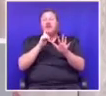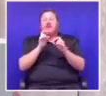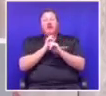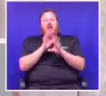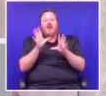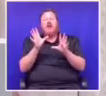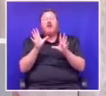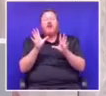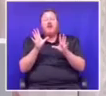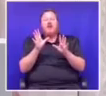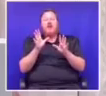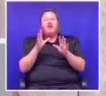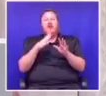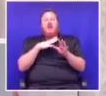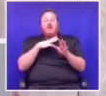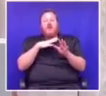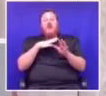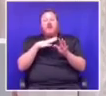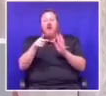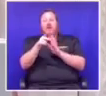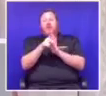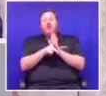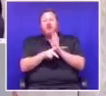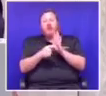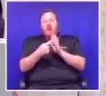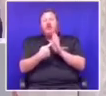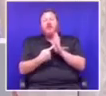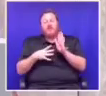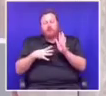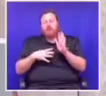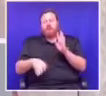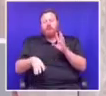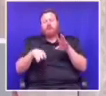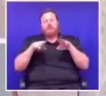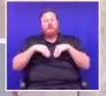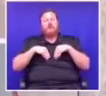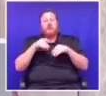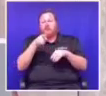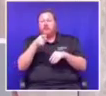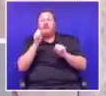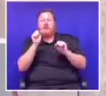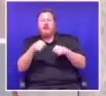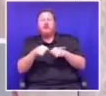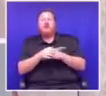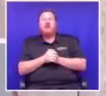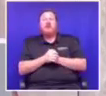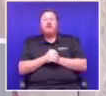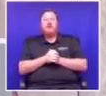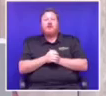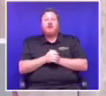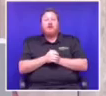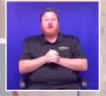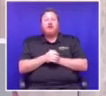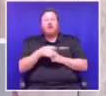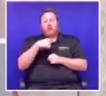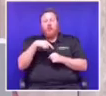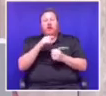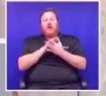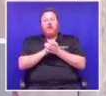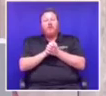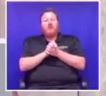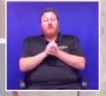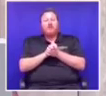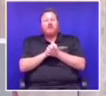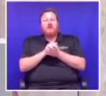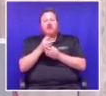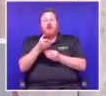we subscribe to these principles that are set out in the statement of intent and we are therefore committed and determined